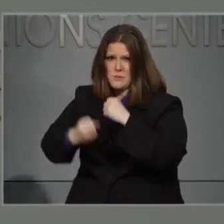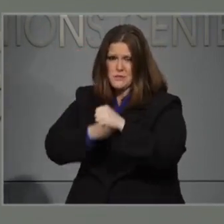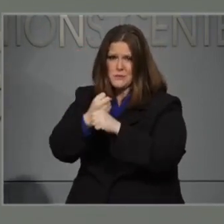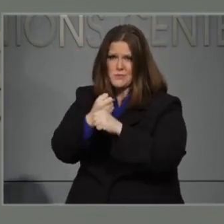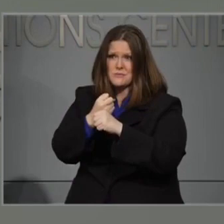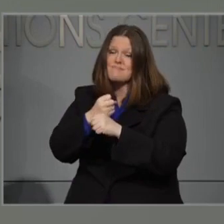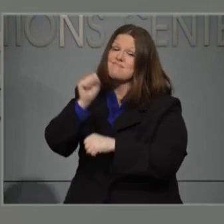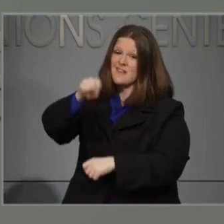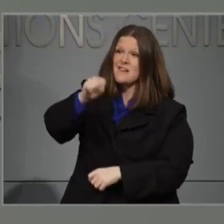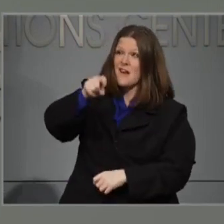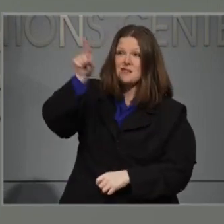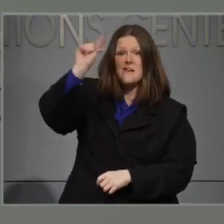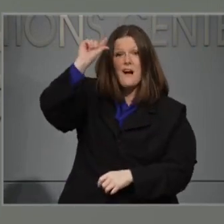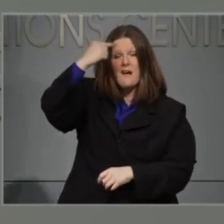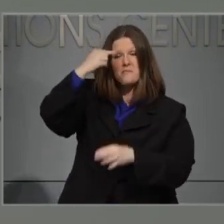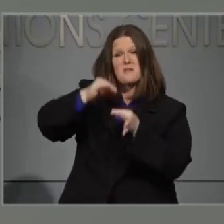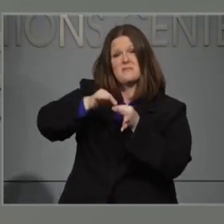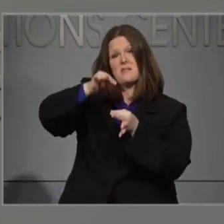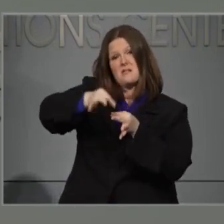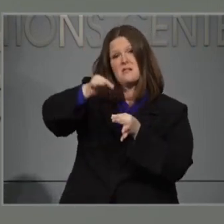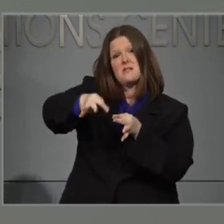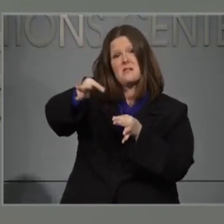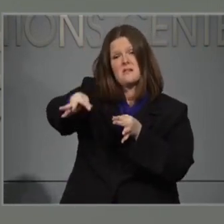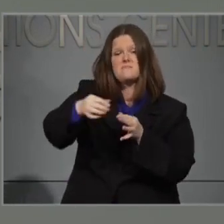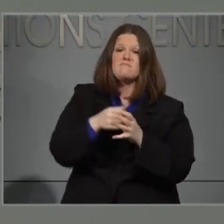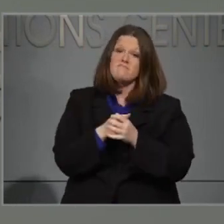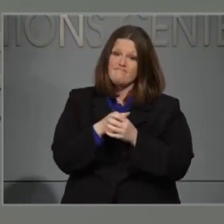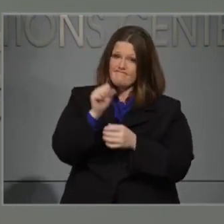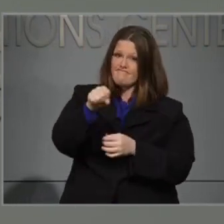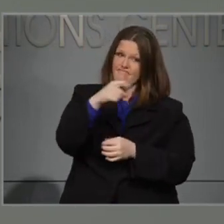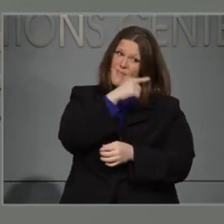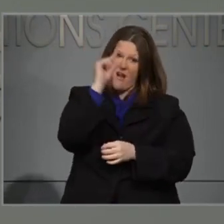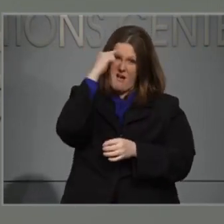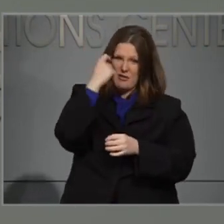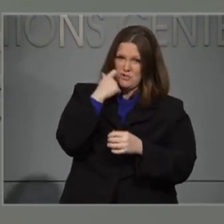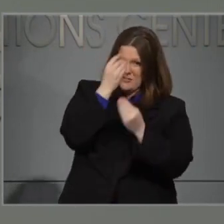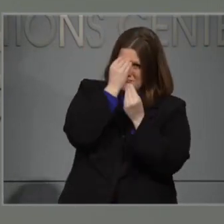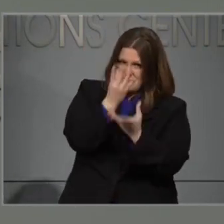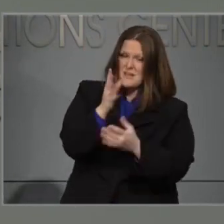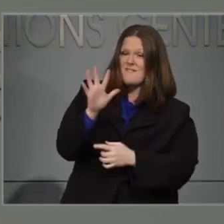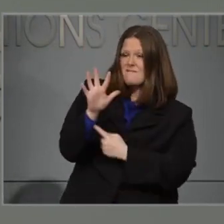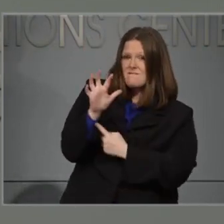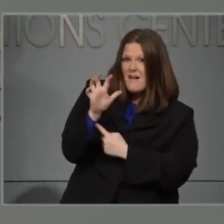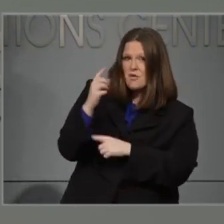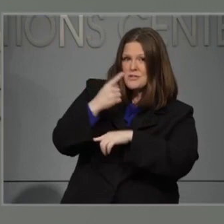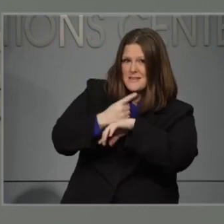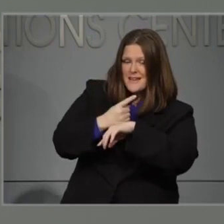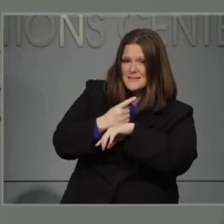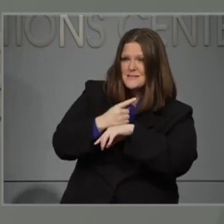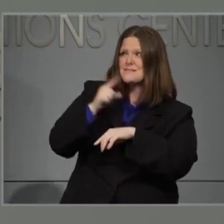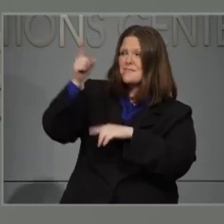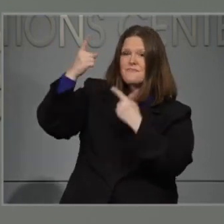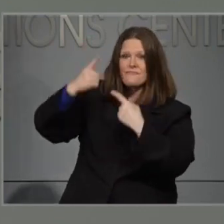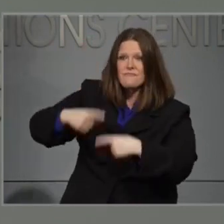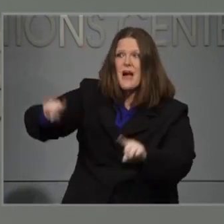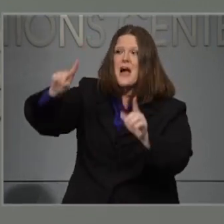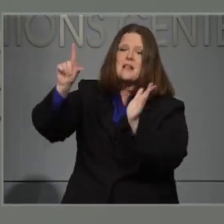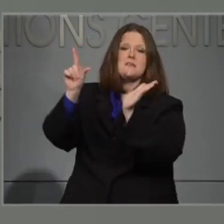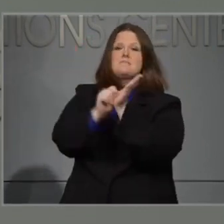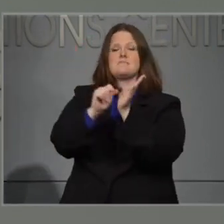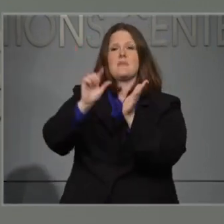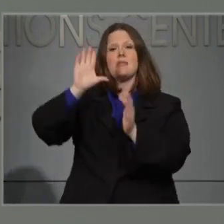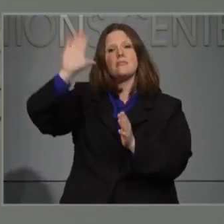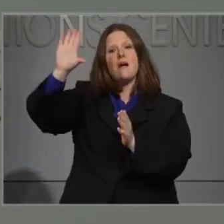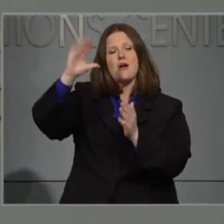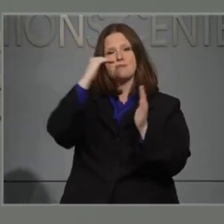getting access from the federal government. As the governor said, it took Washington 500 days from Hurricane Florence's landfall to publish the federal register notice needed